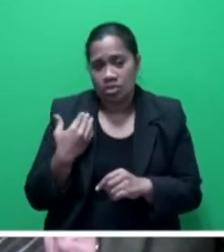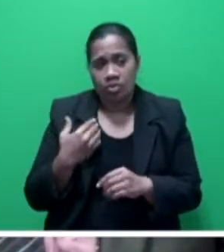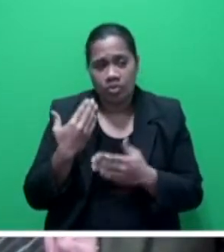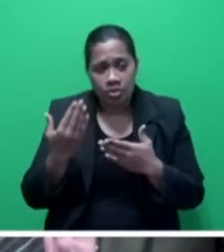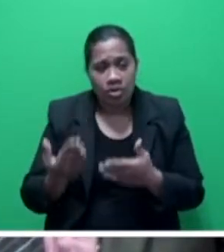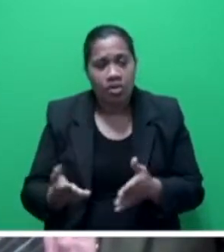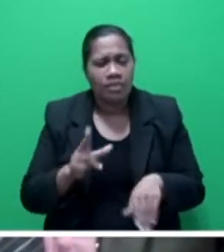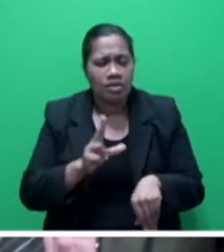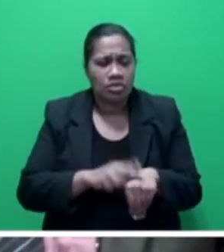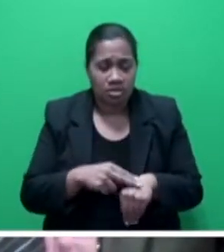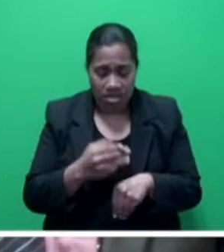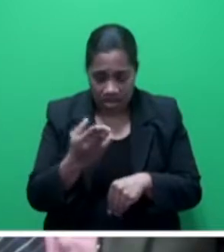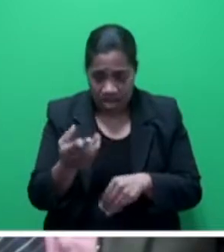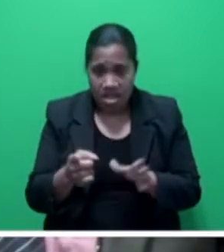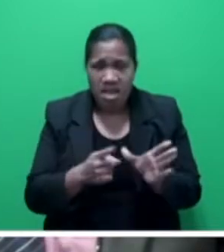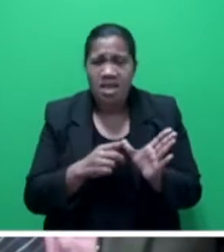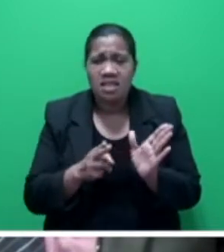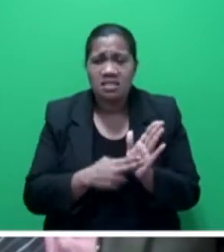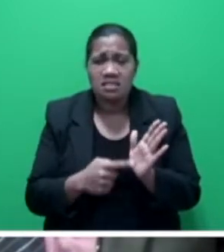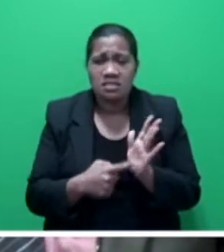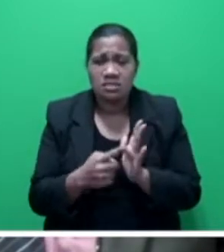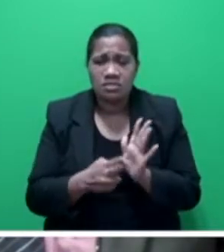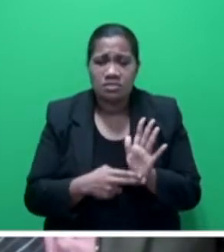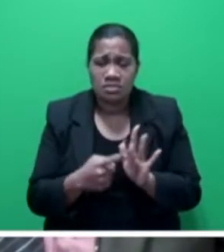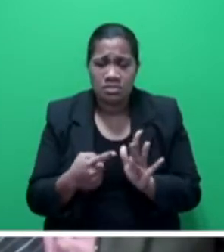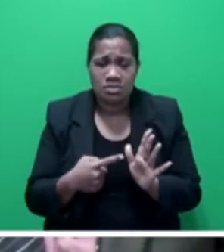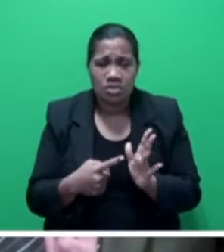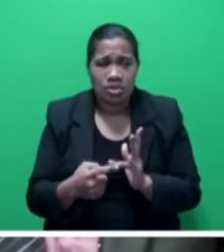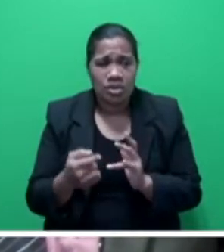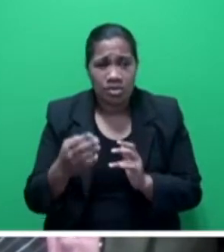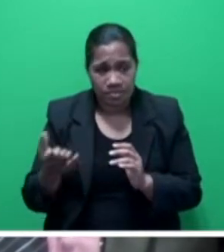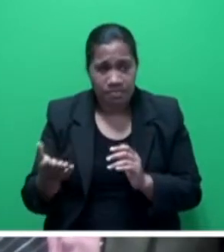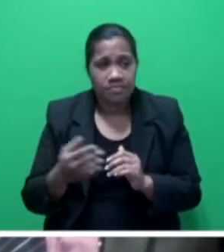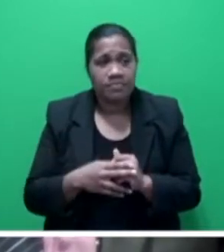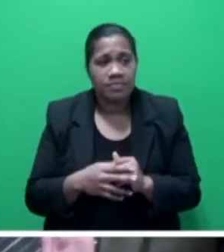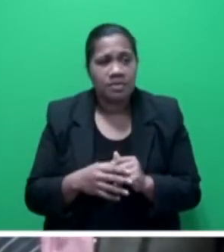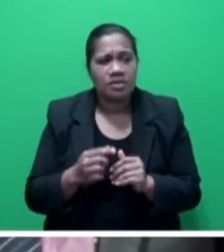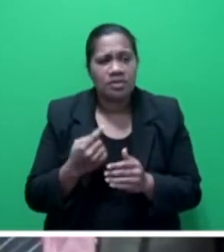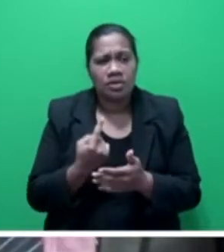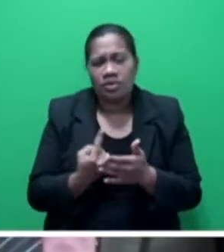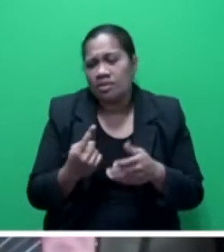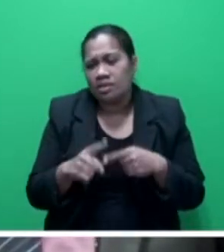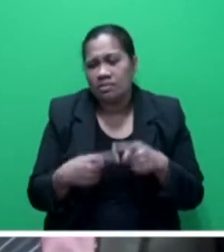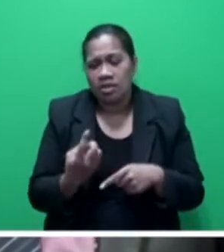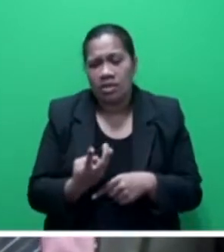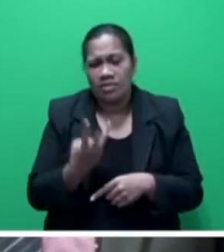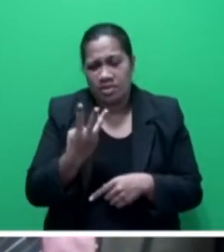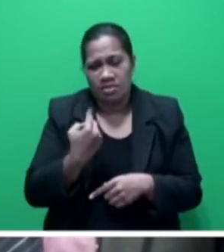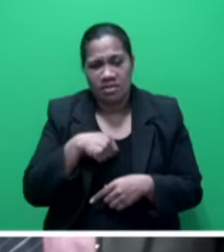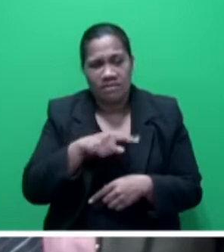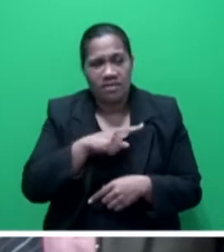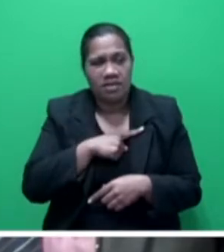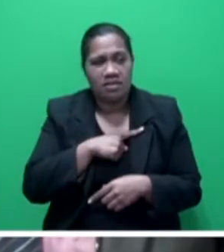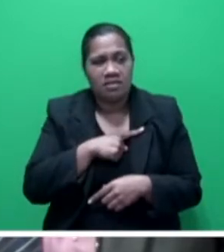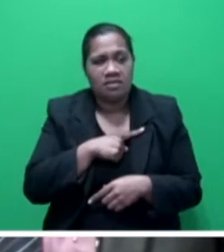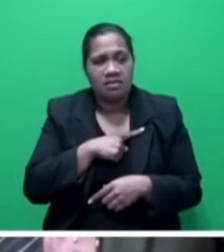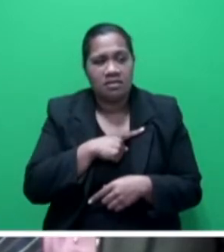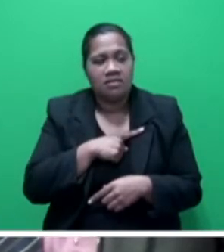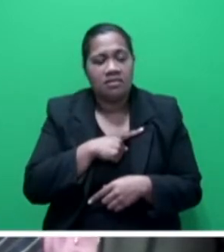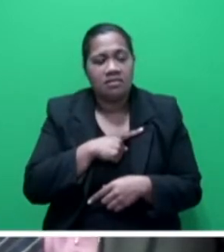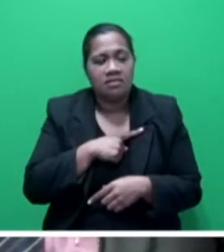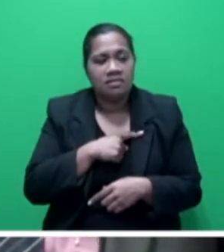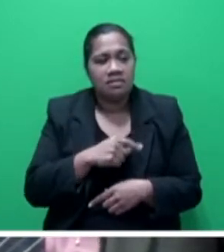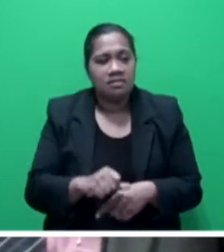Antonio Lalambalawu was anesthetizing, there was only about three of us that were operators, the surgeon operators